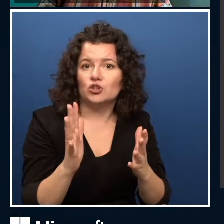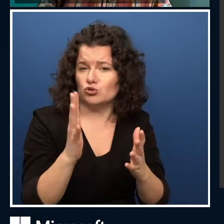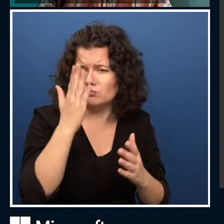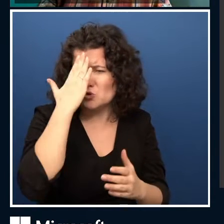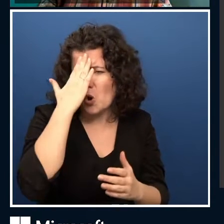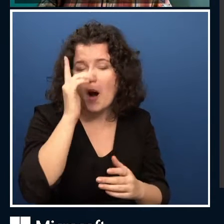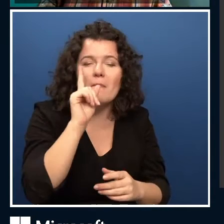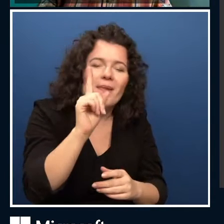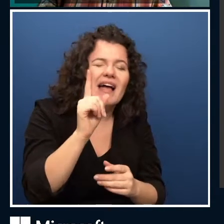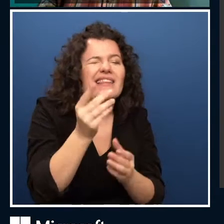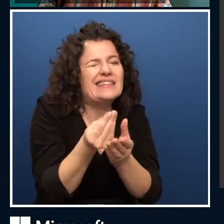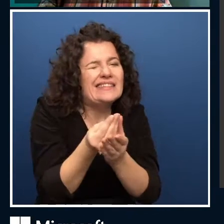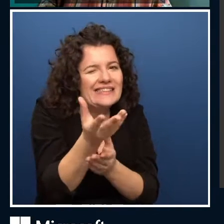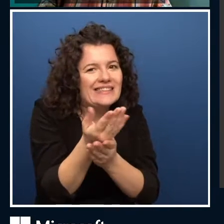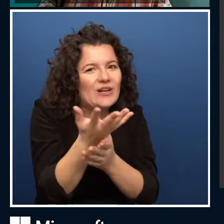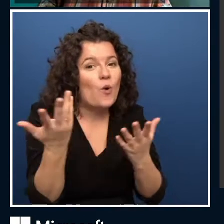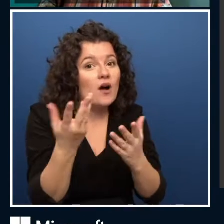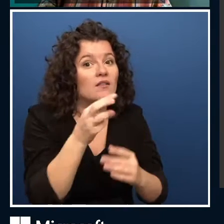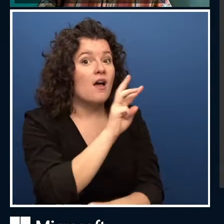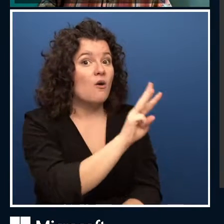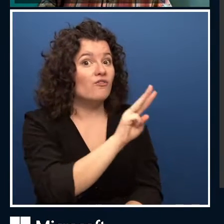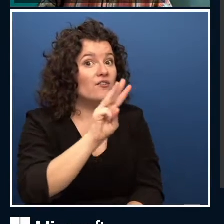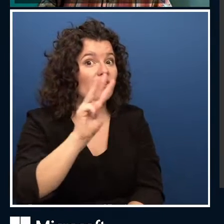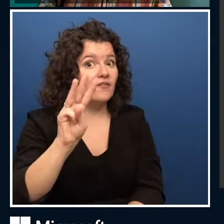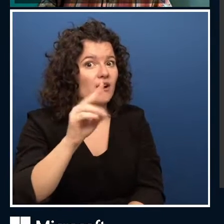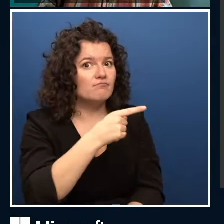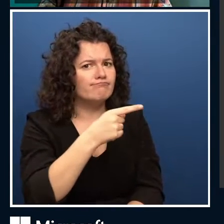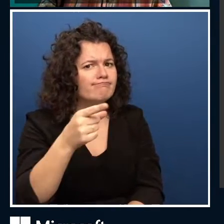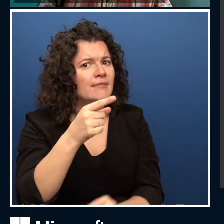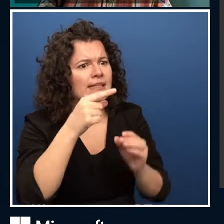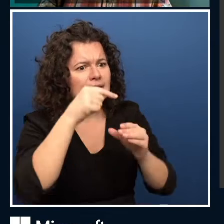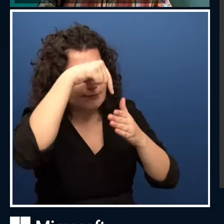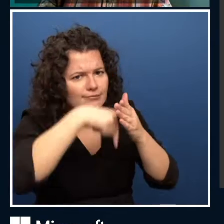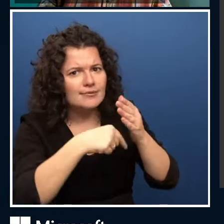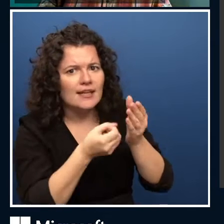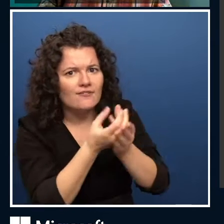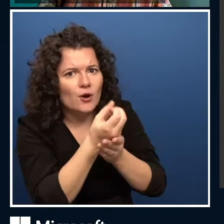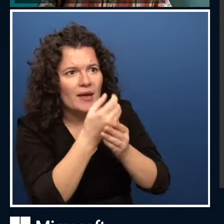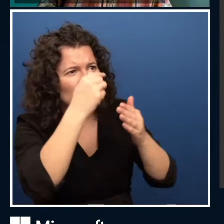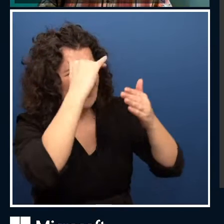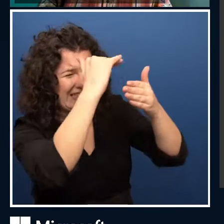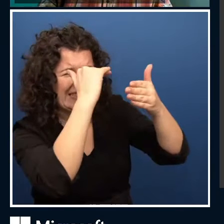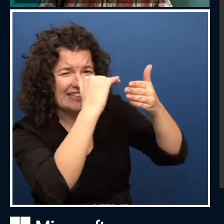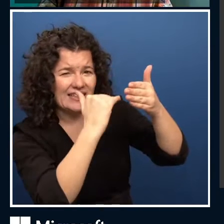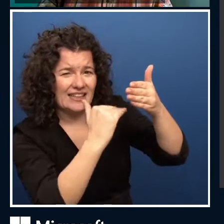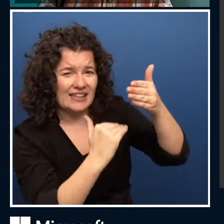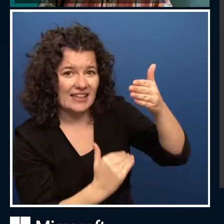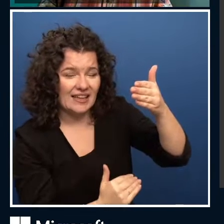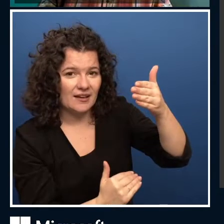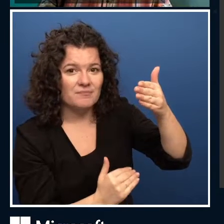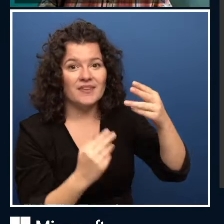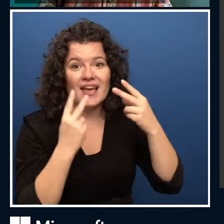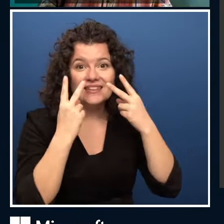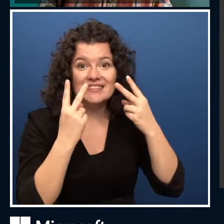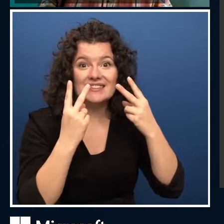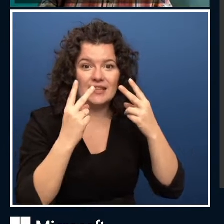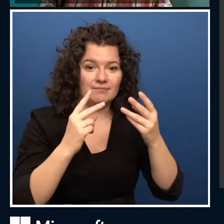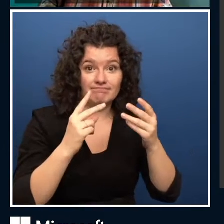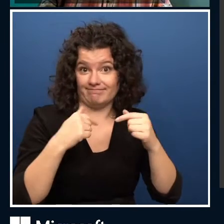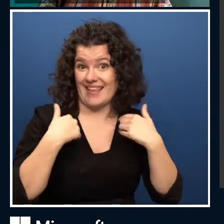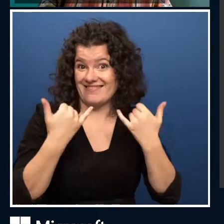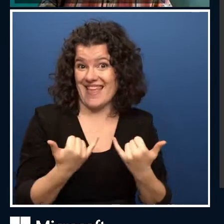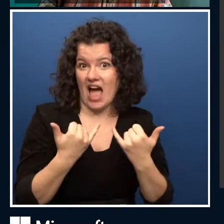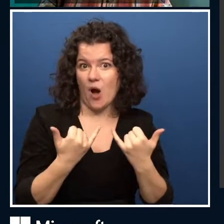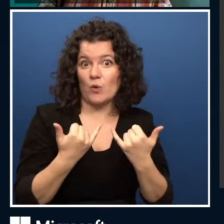all the information you need. So we are in the player right now. But if you look just below us, you'll see all of the different sessions that are coming